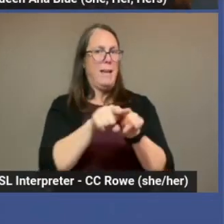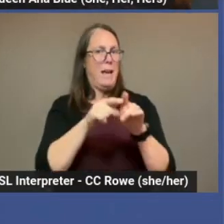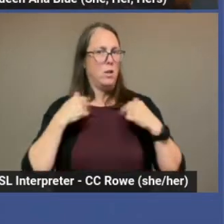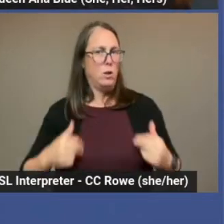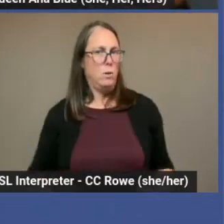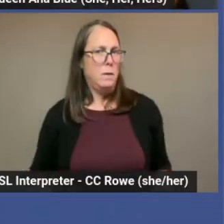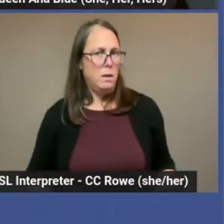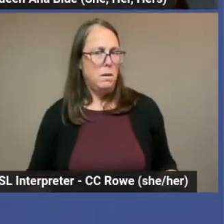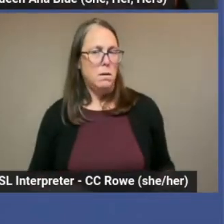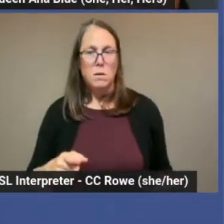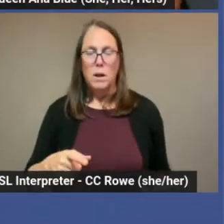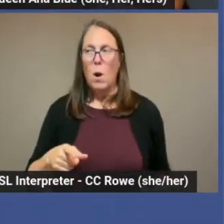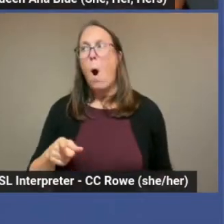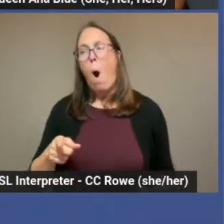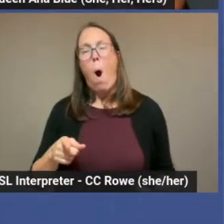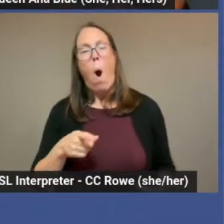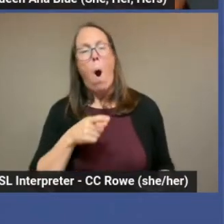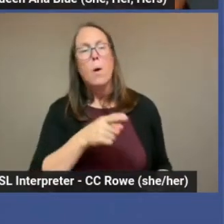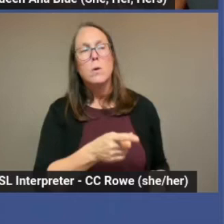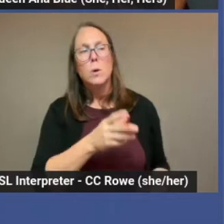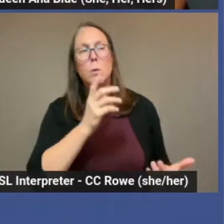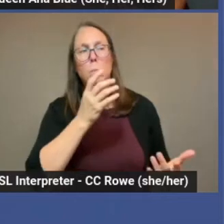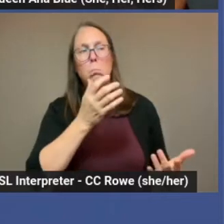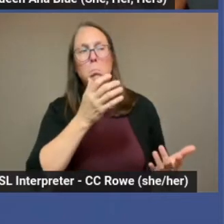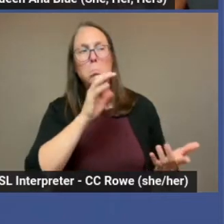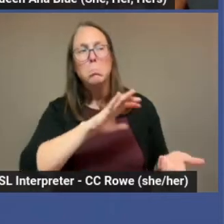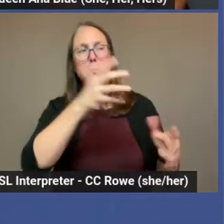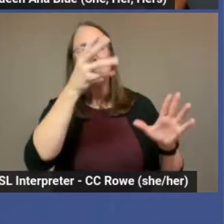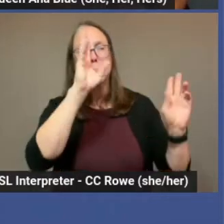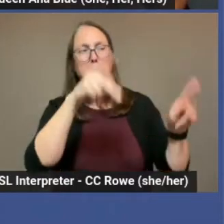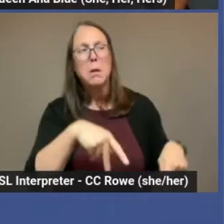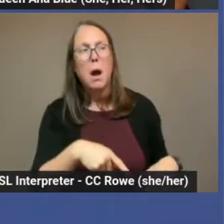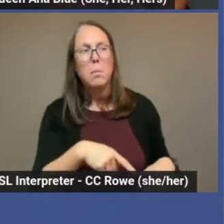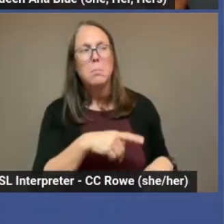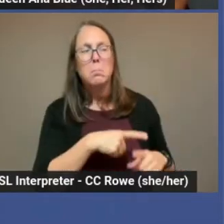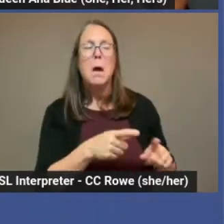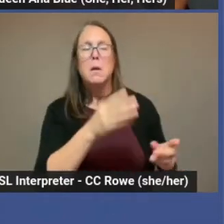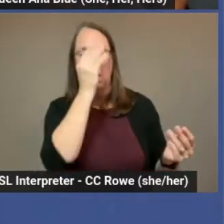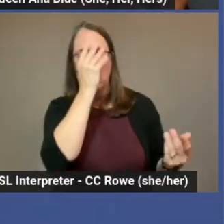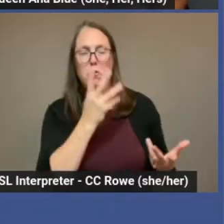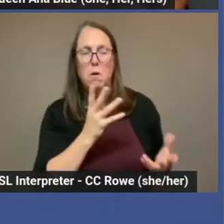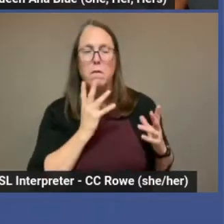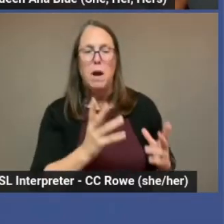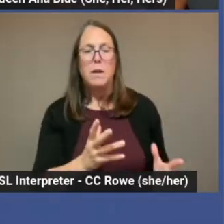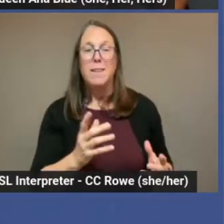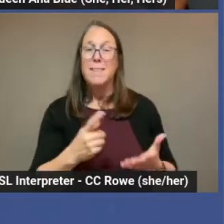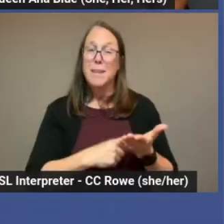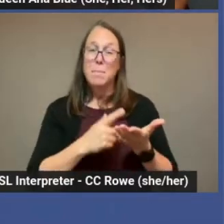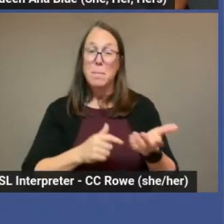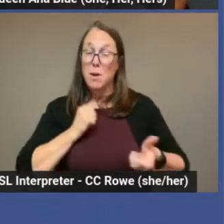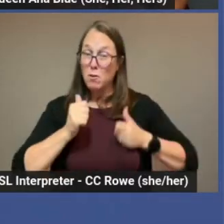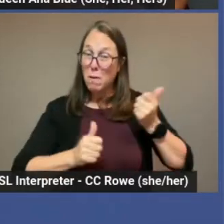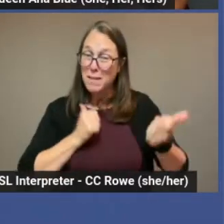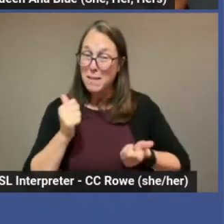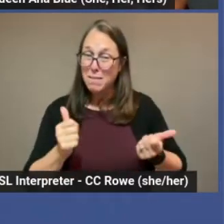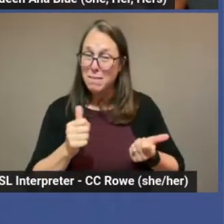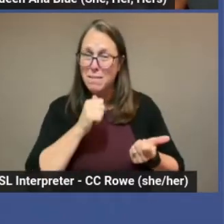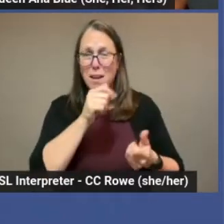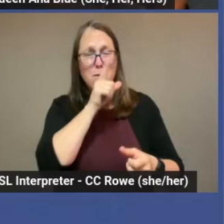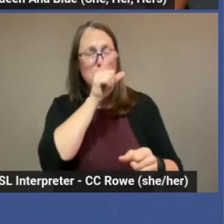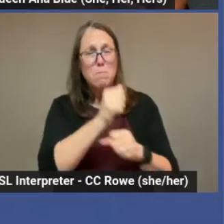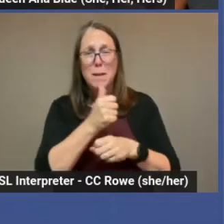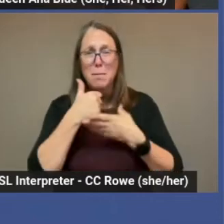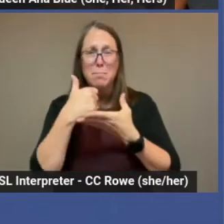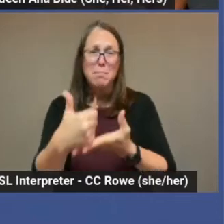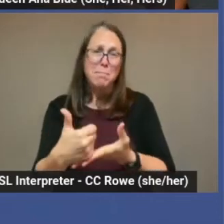we're going to be on the right track again. Because sometimes being aggressive and controversial is not always productive and